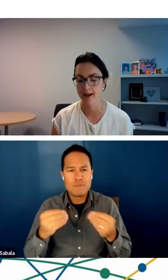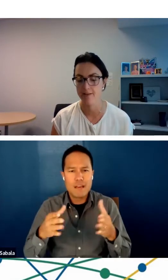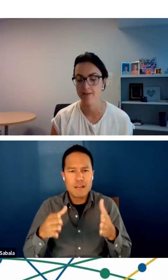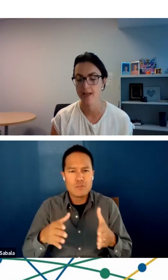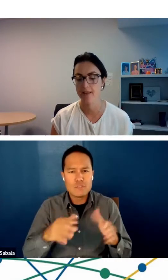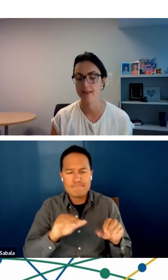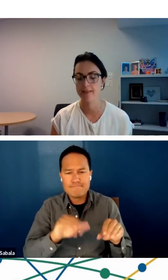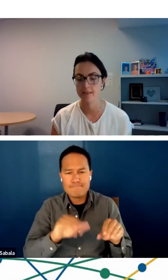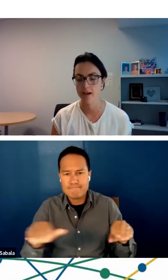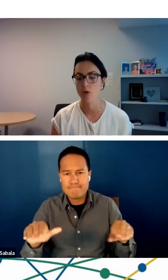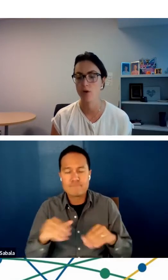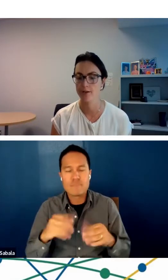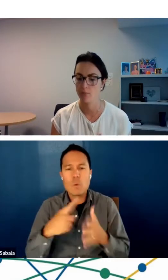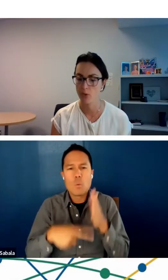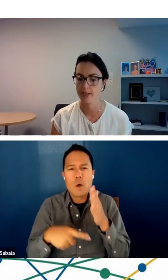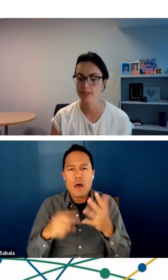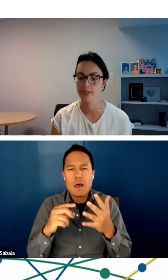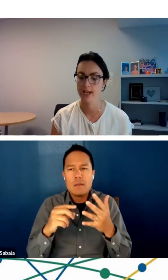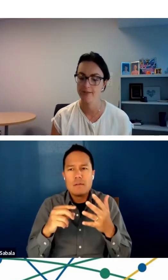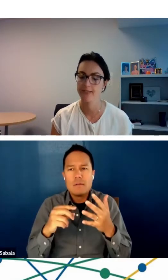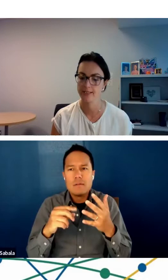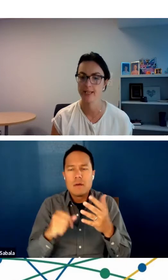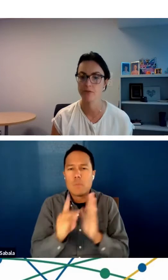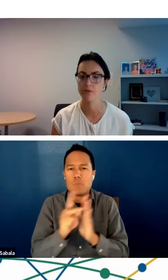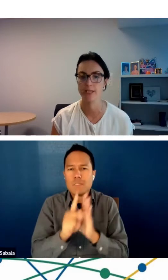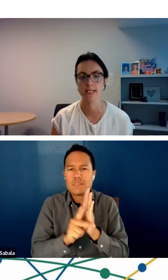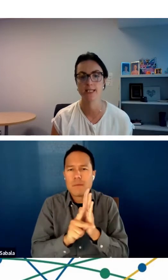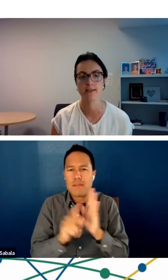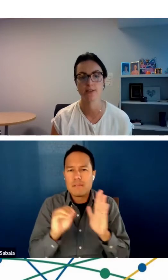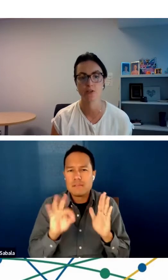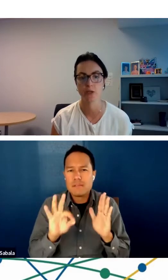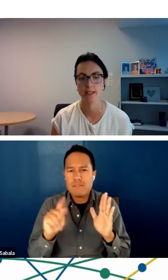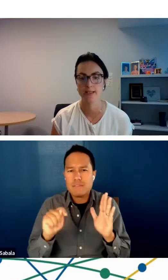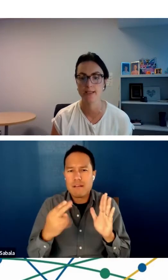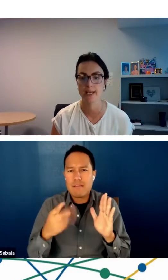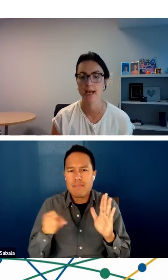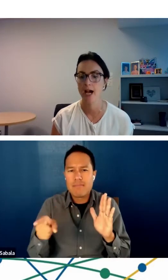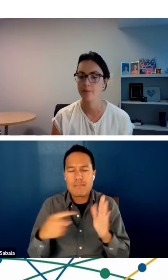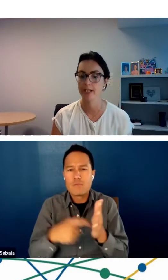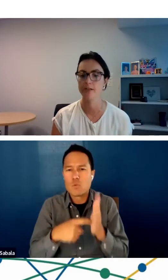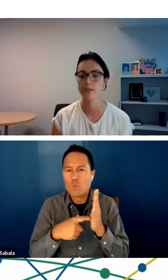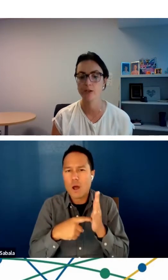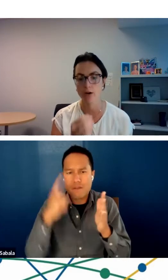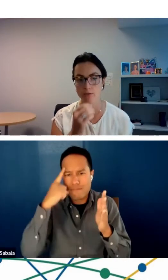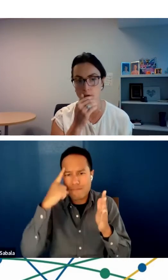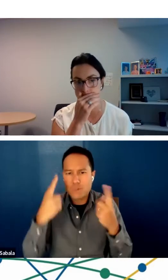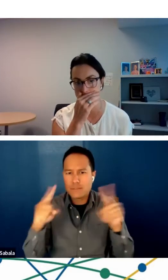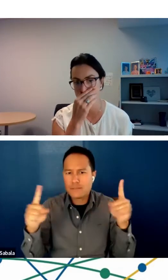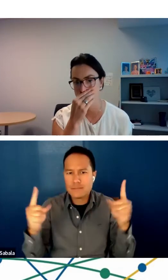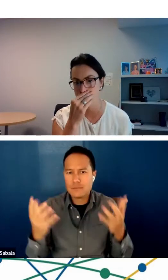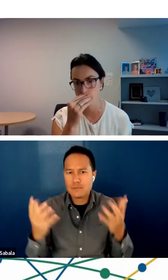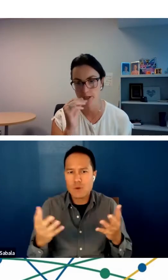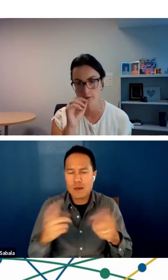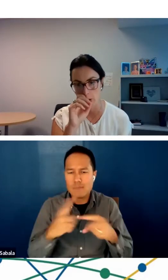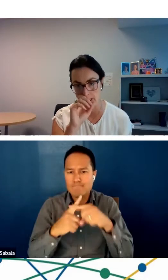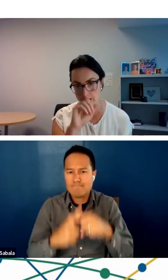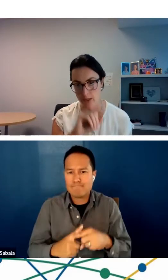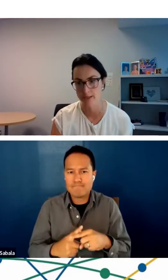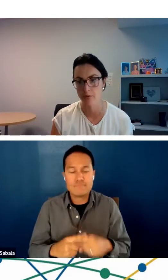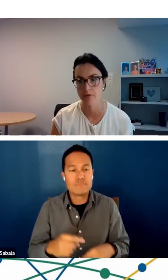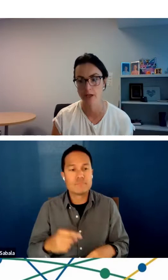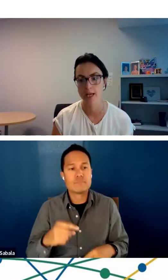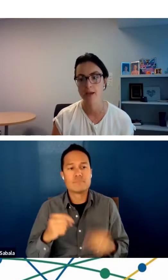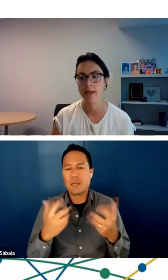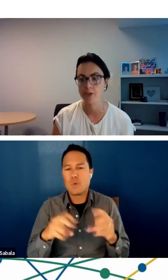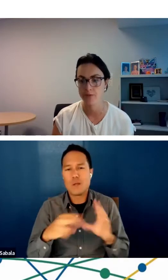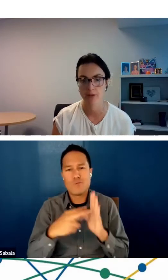of telehealth that they thought were important to have successful visits. And this is what they said. I'm not going to read all 14, but I just want to focus